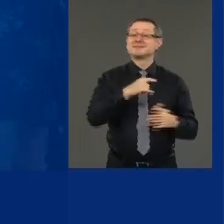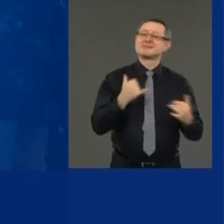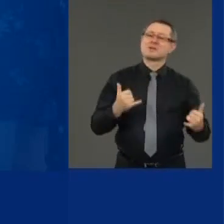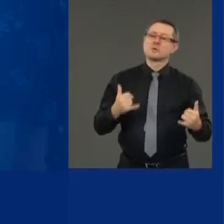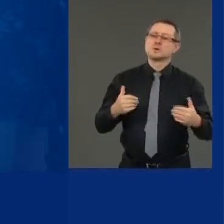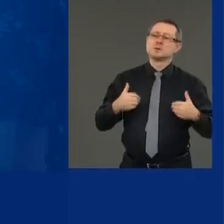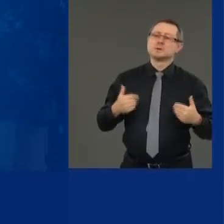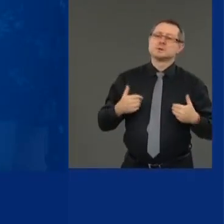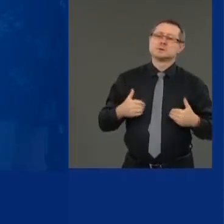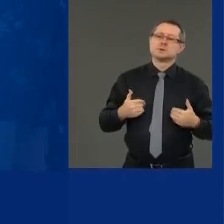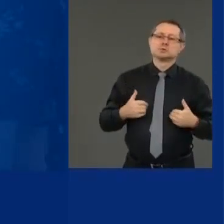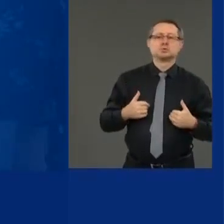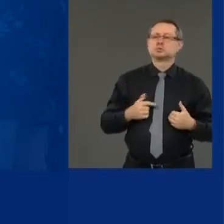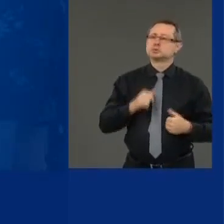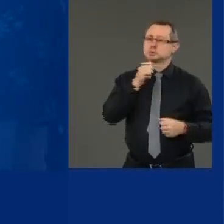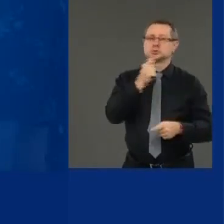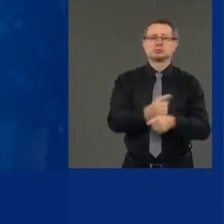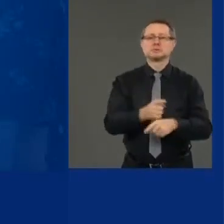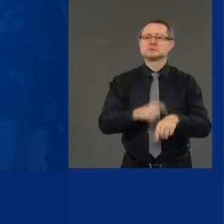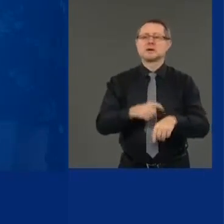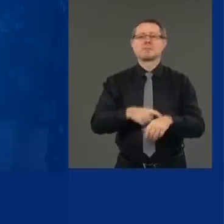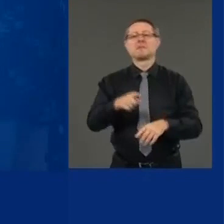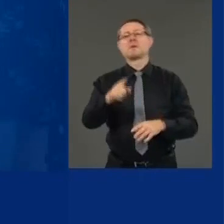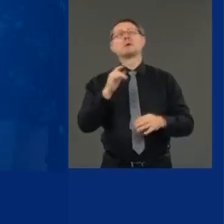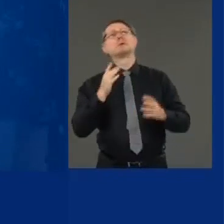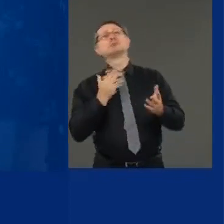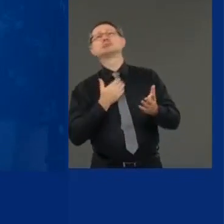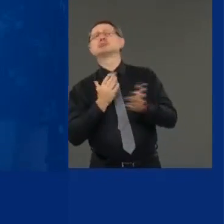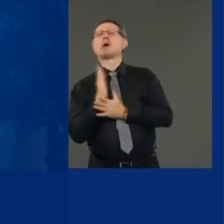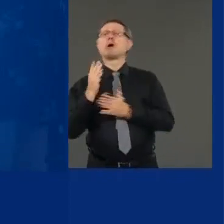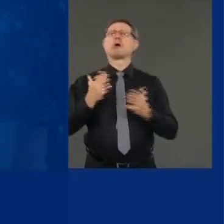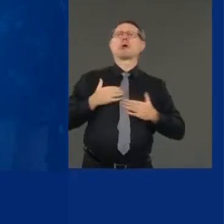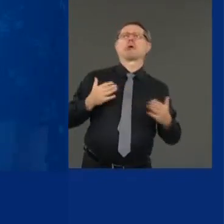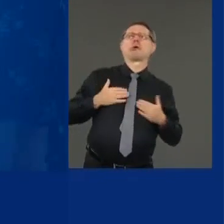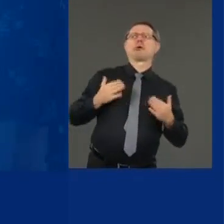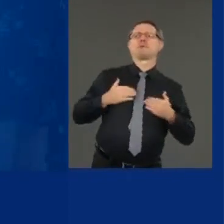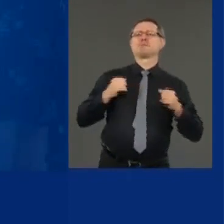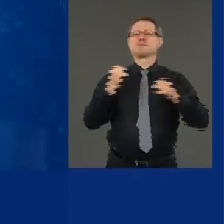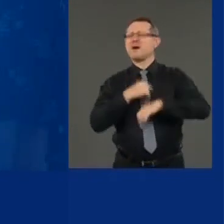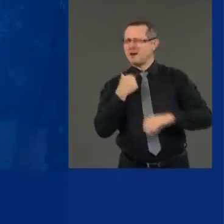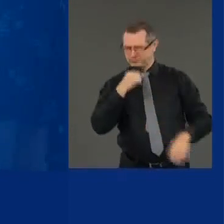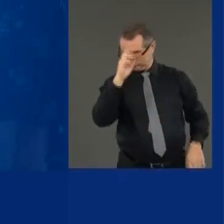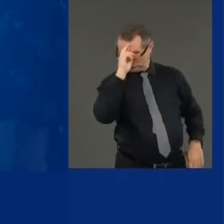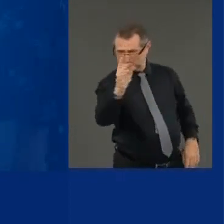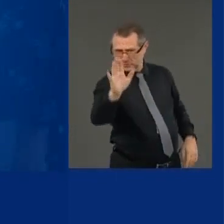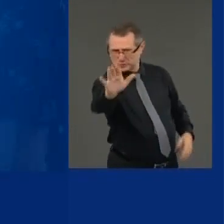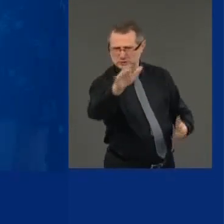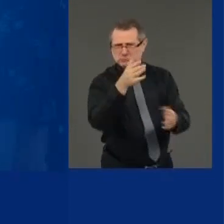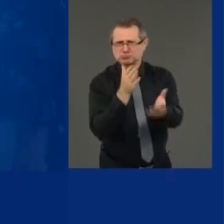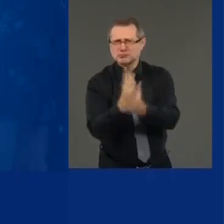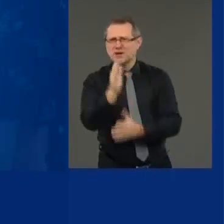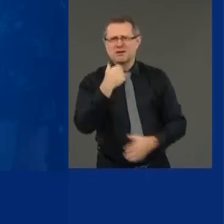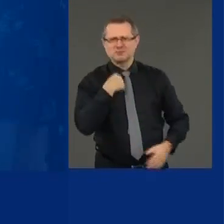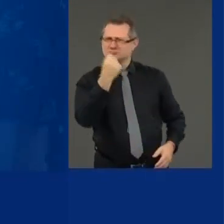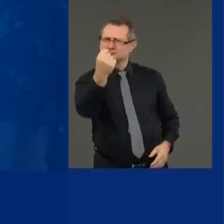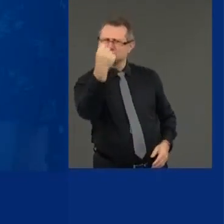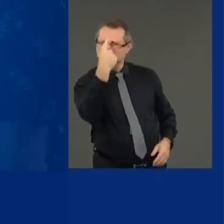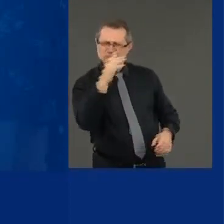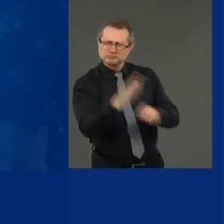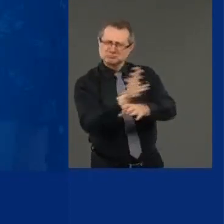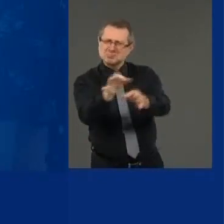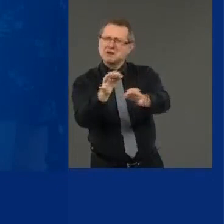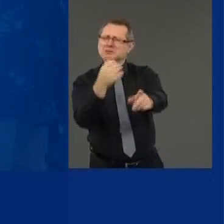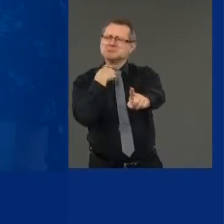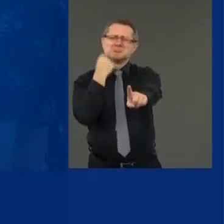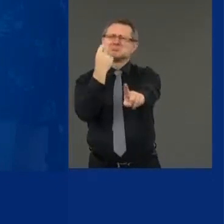to party. I respect your right to party. I fully respect it. Uh, I